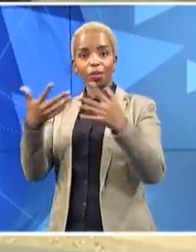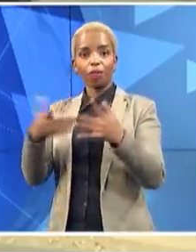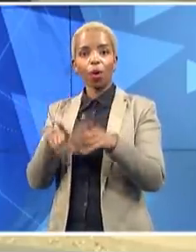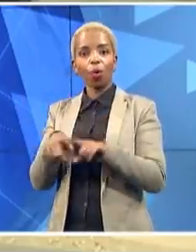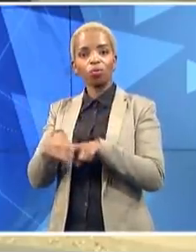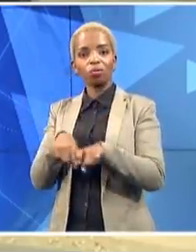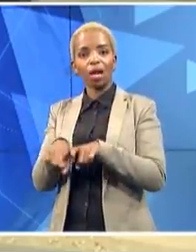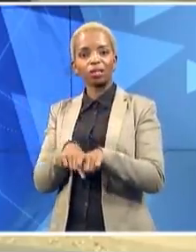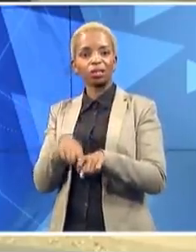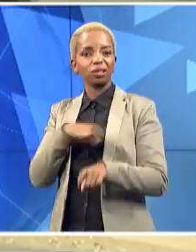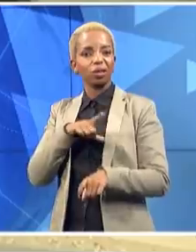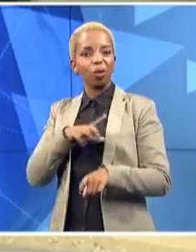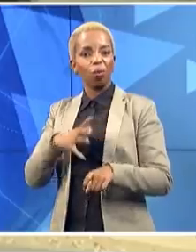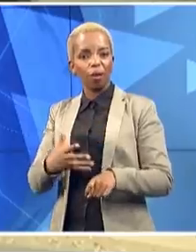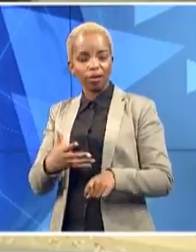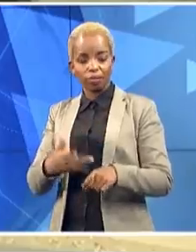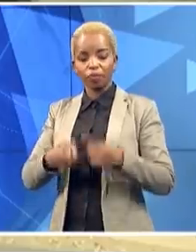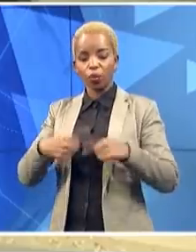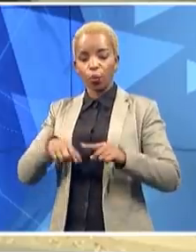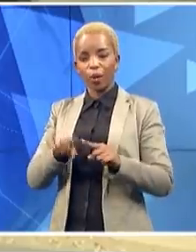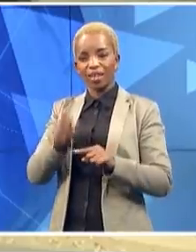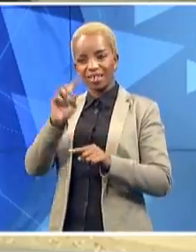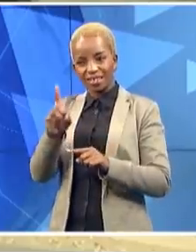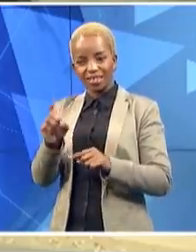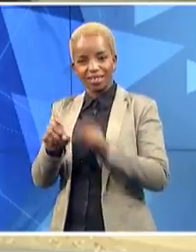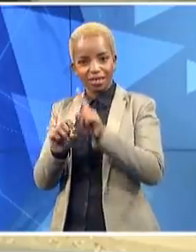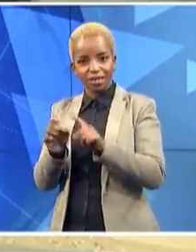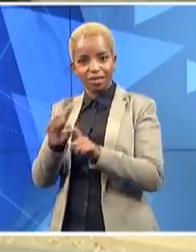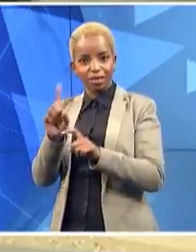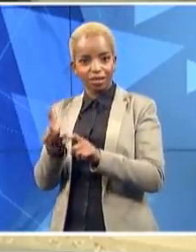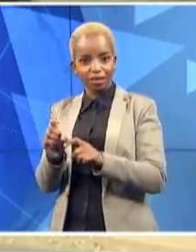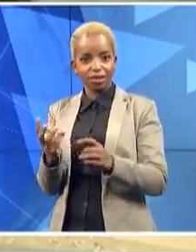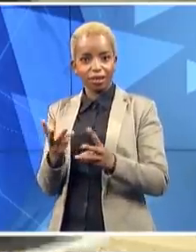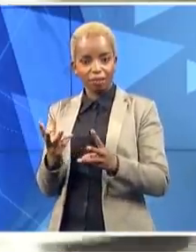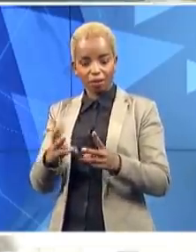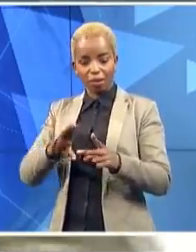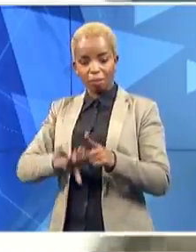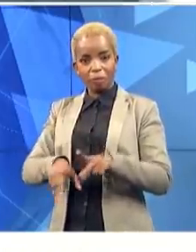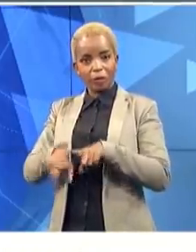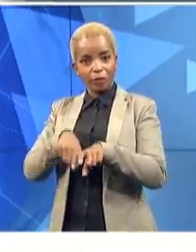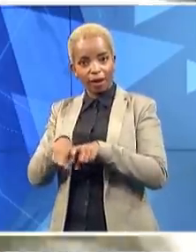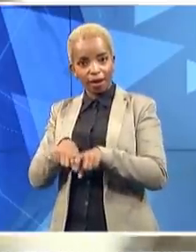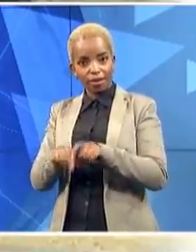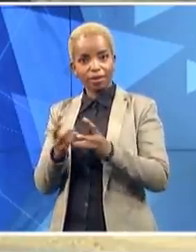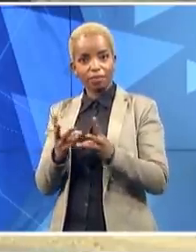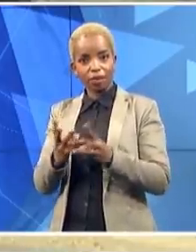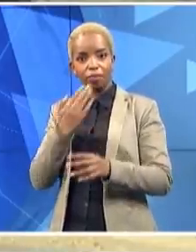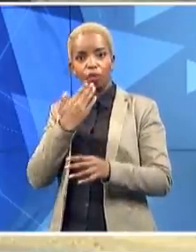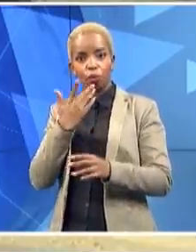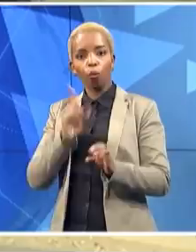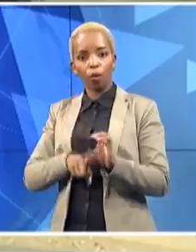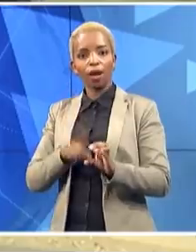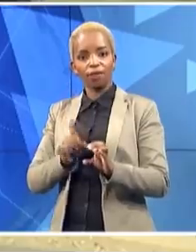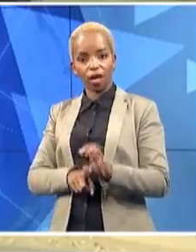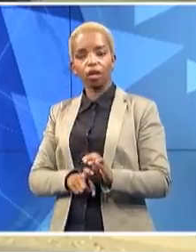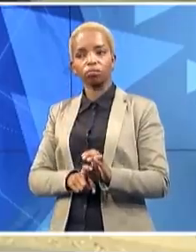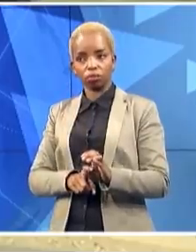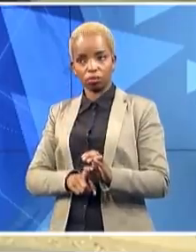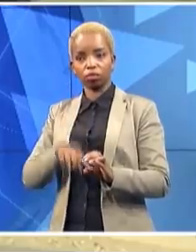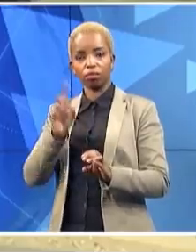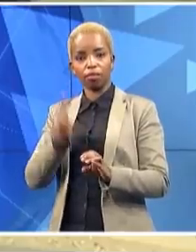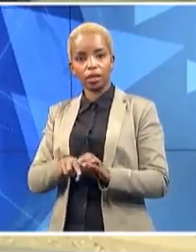test those that qualifies to be tested. With us, we've got the National Health